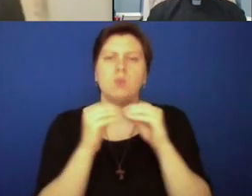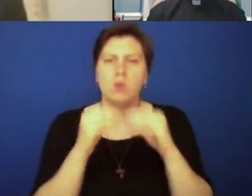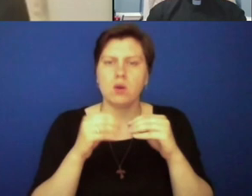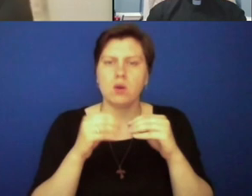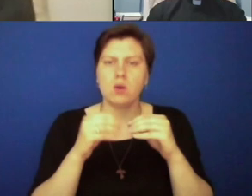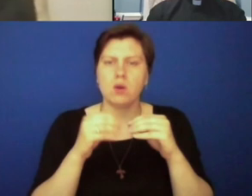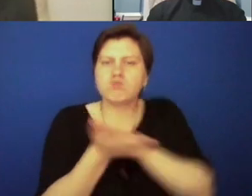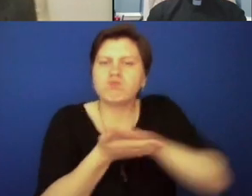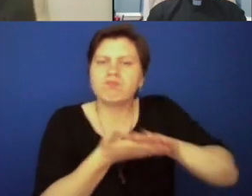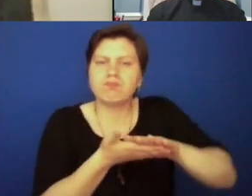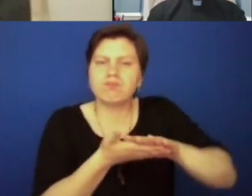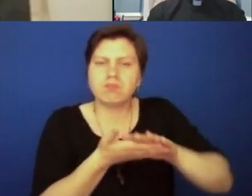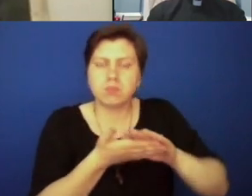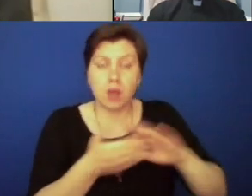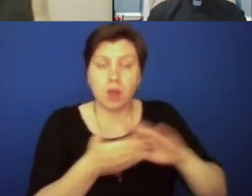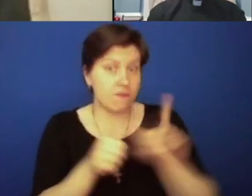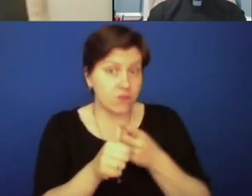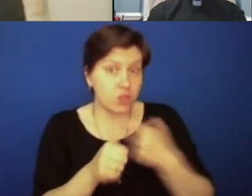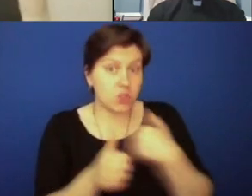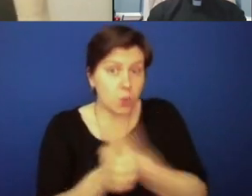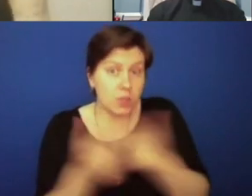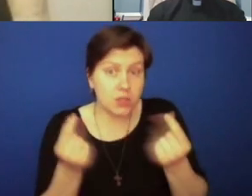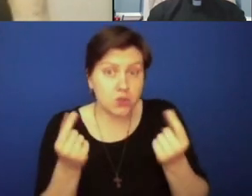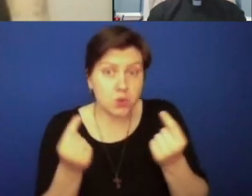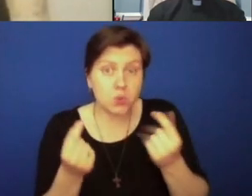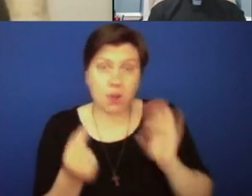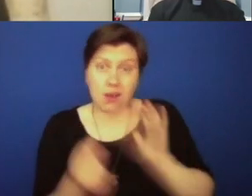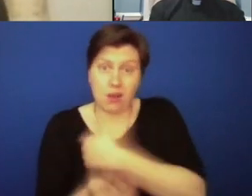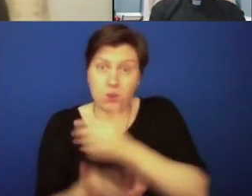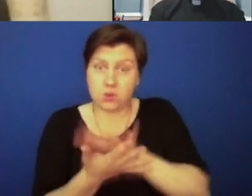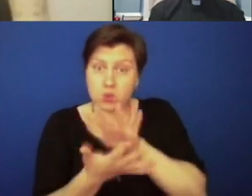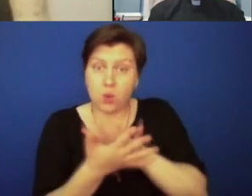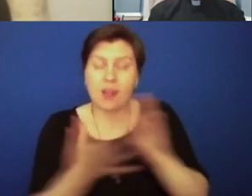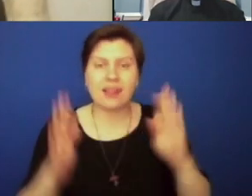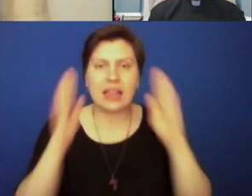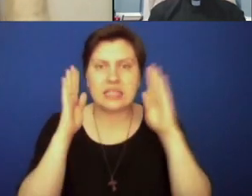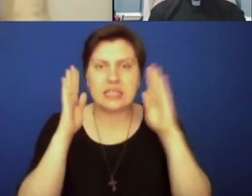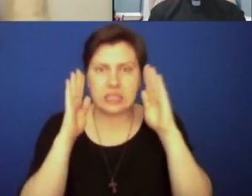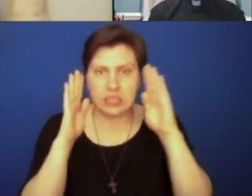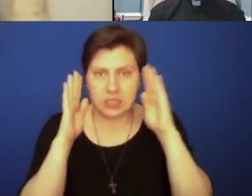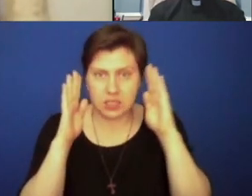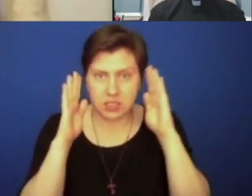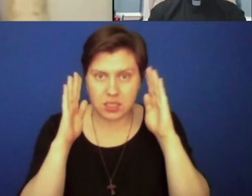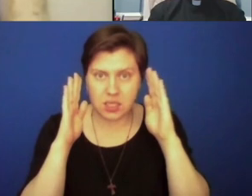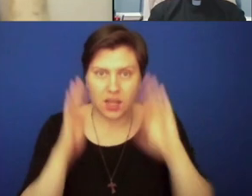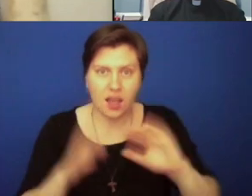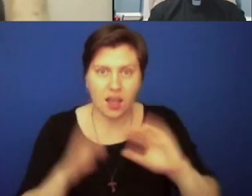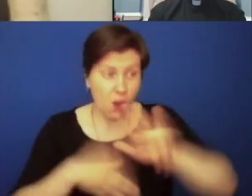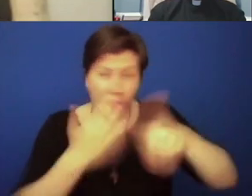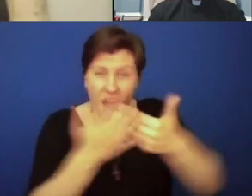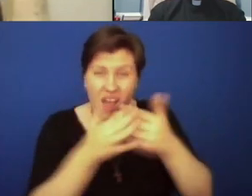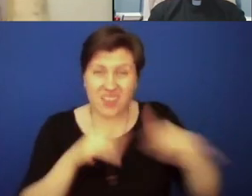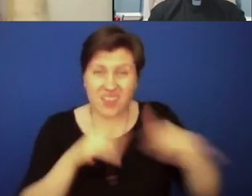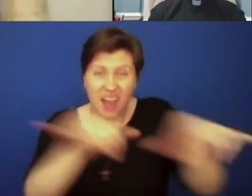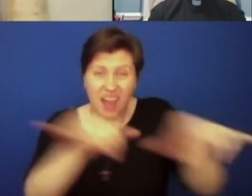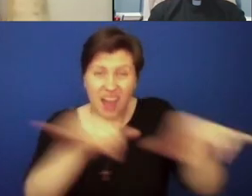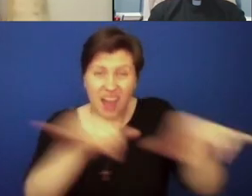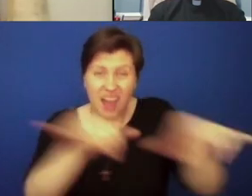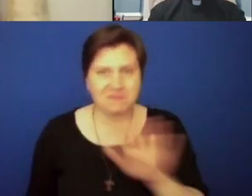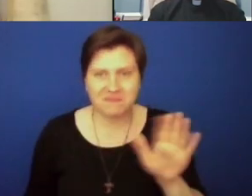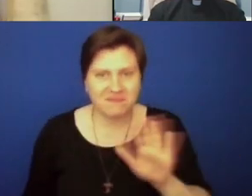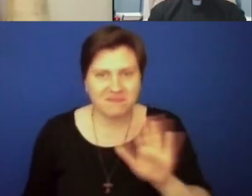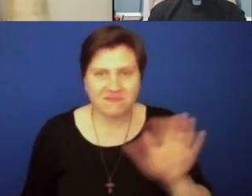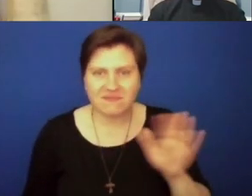to build at St. Thomas More and our scholars is to first listen, to understand that no race is a monolith, especially the Black race. We're not all the same, we're all different.